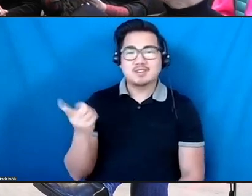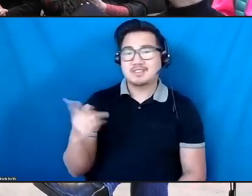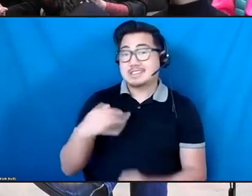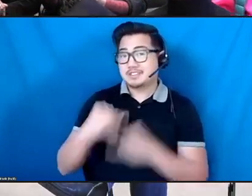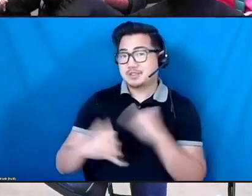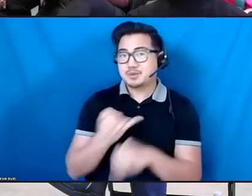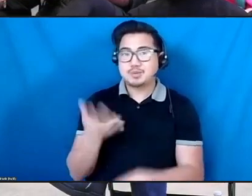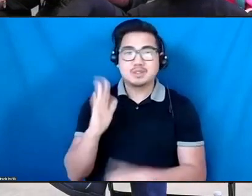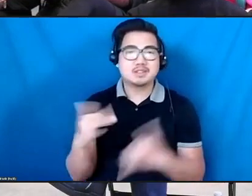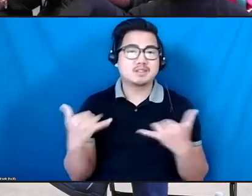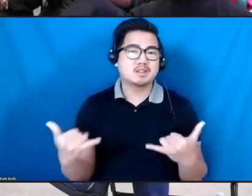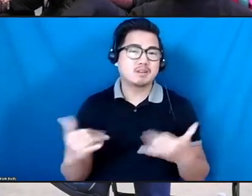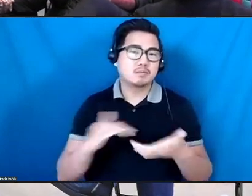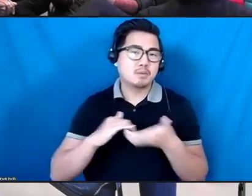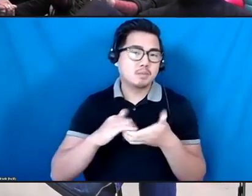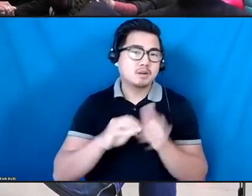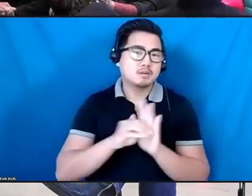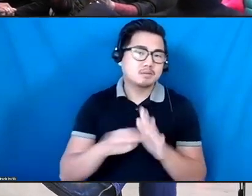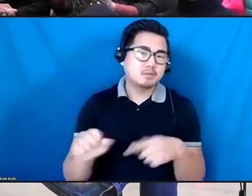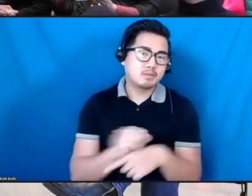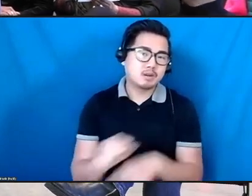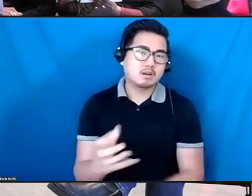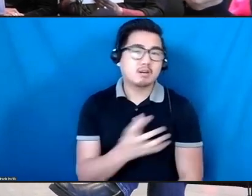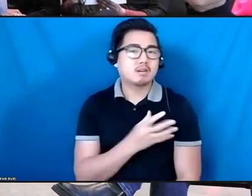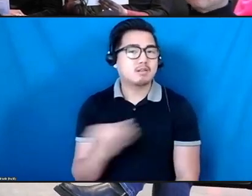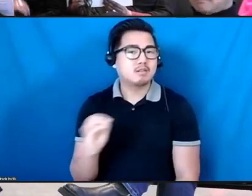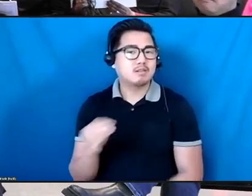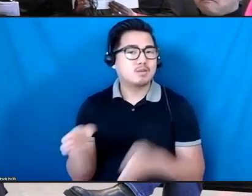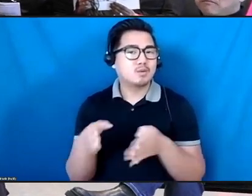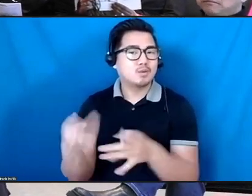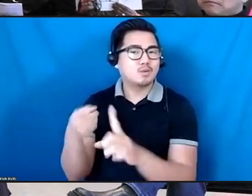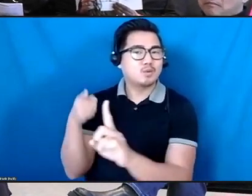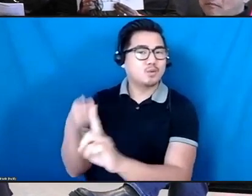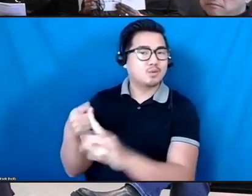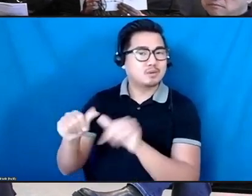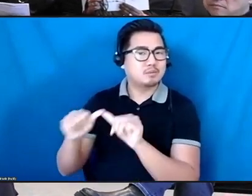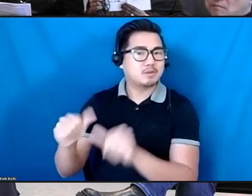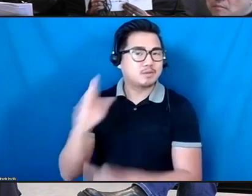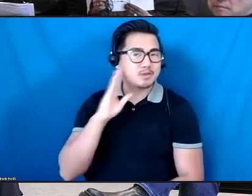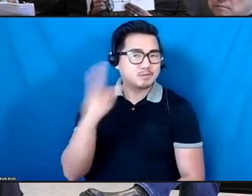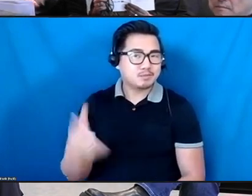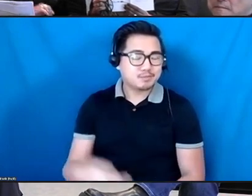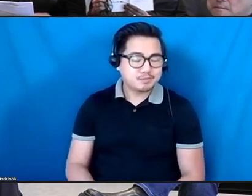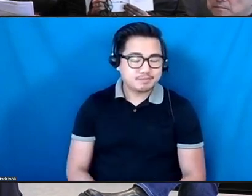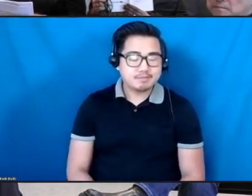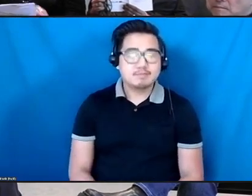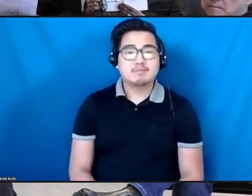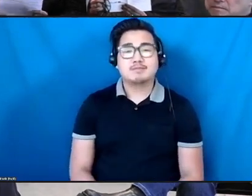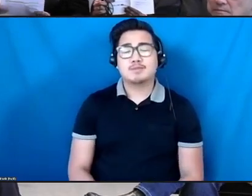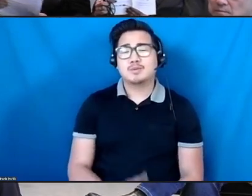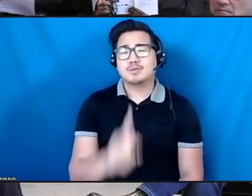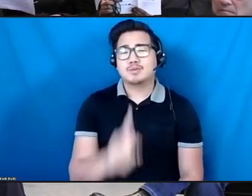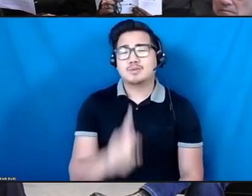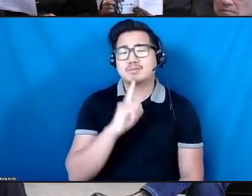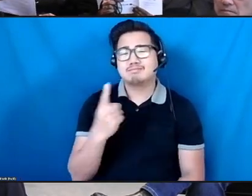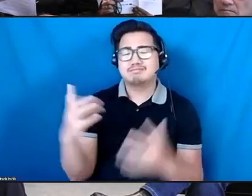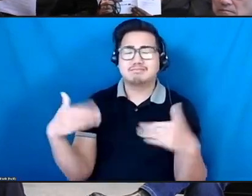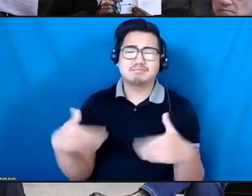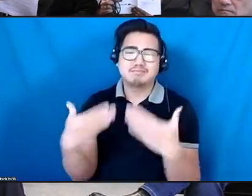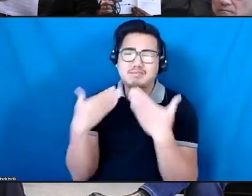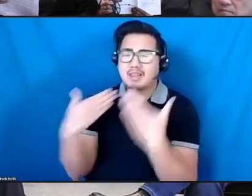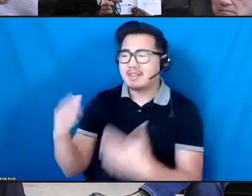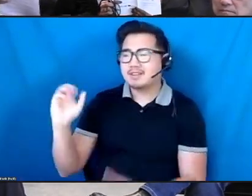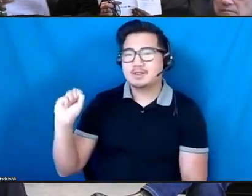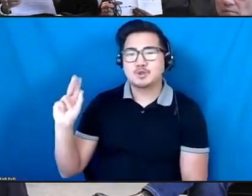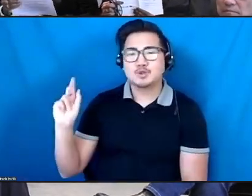Collaborative Models, Practices, and Pathways Toward a Sustainable Future. A huge thank you to Susan Feldman and